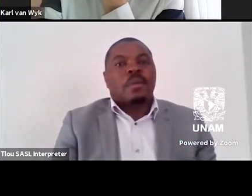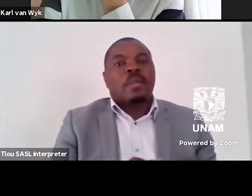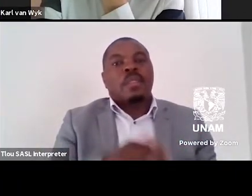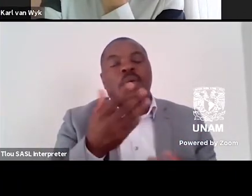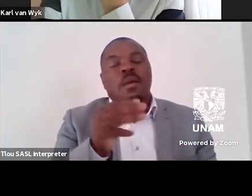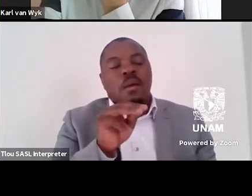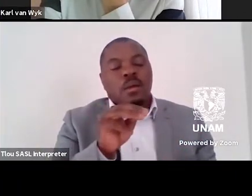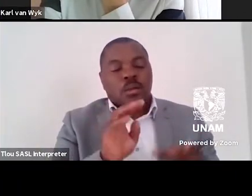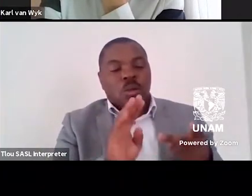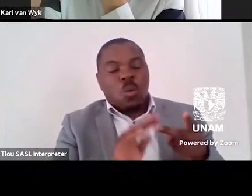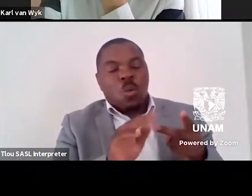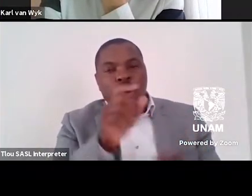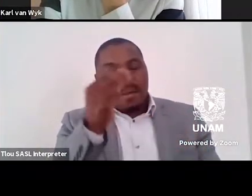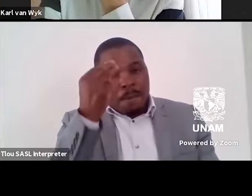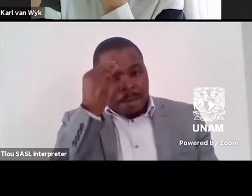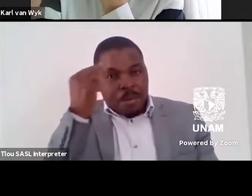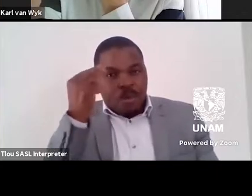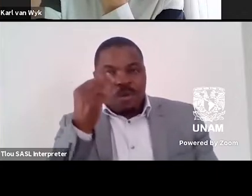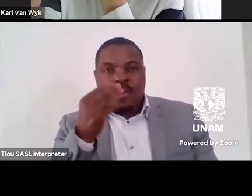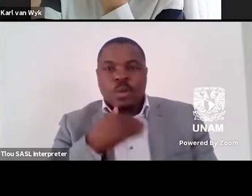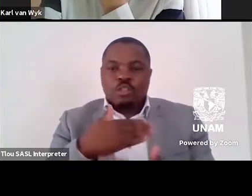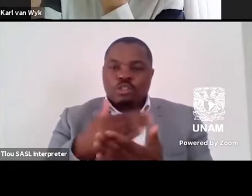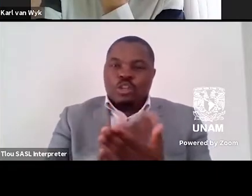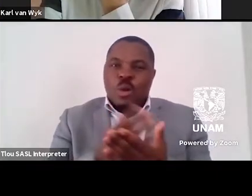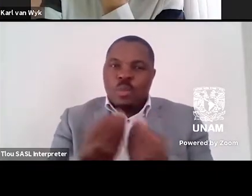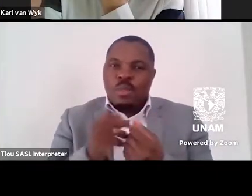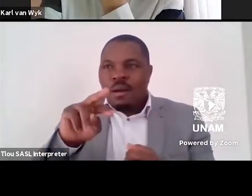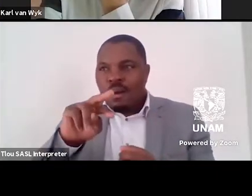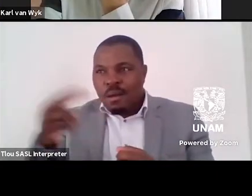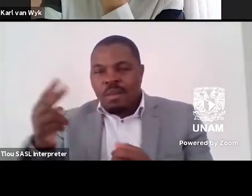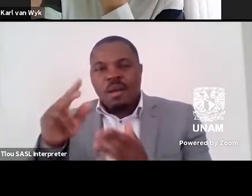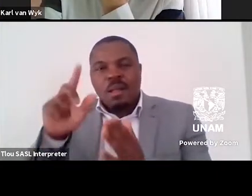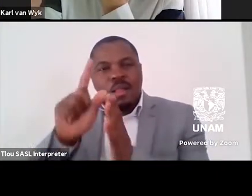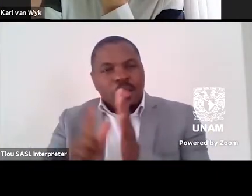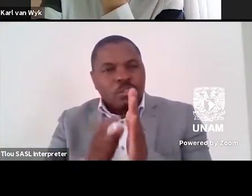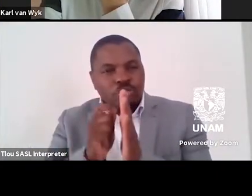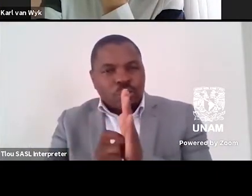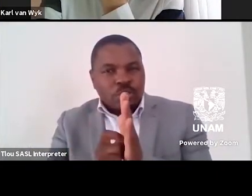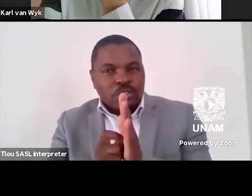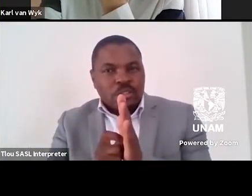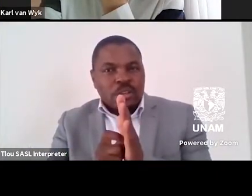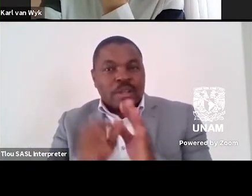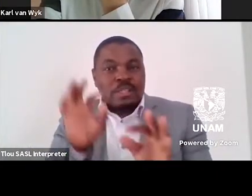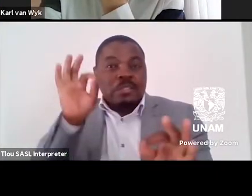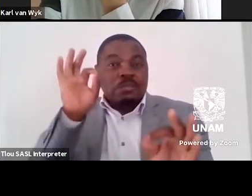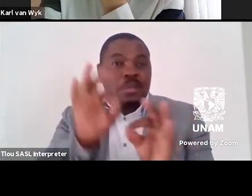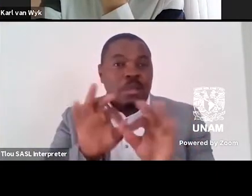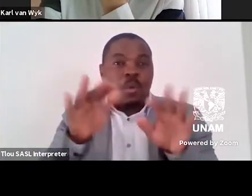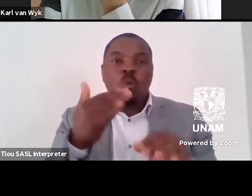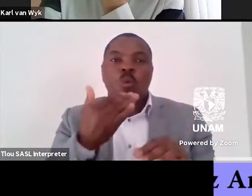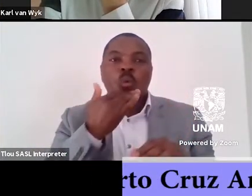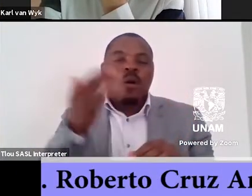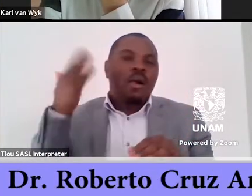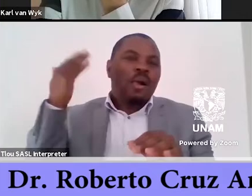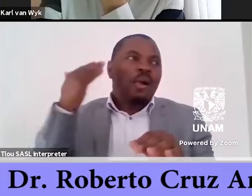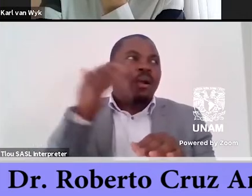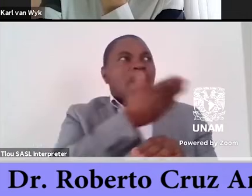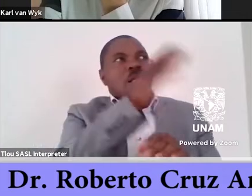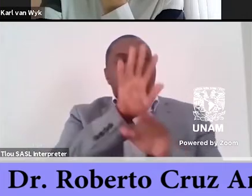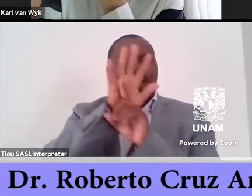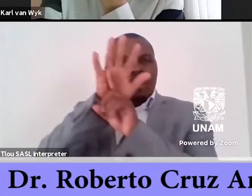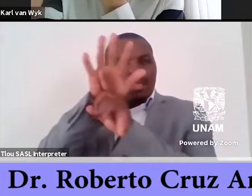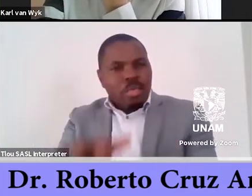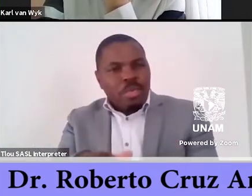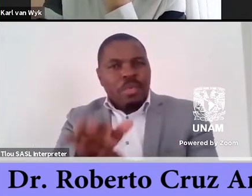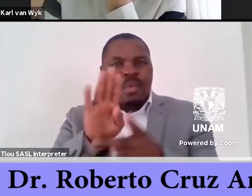is a shared characteristic with other literatures, especially with those that have a colonial past, as well as those